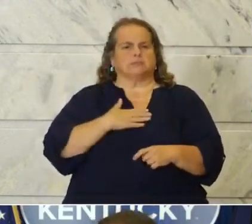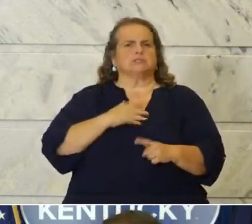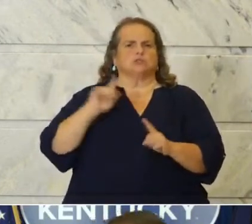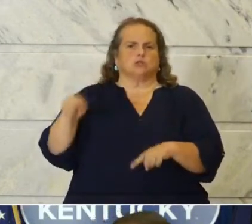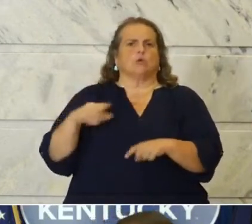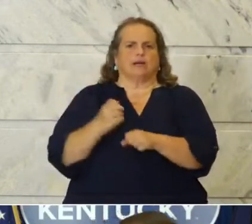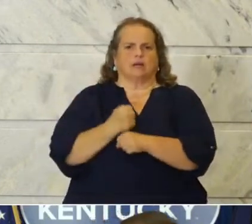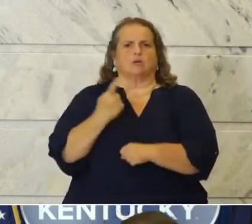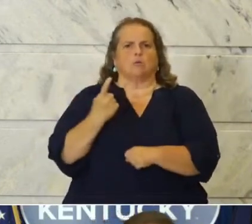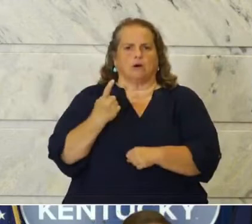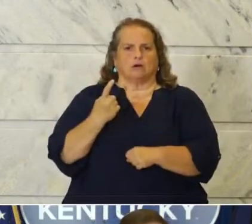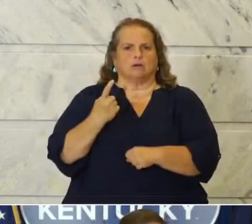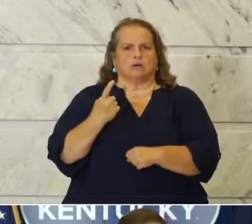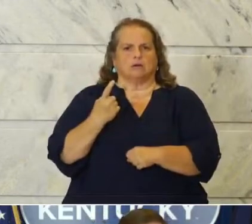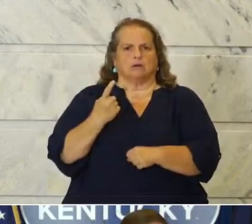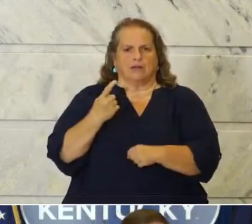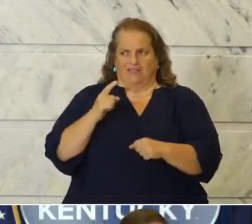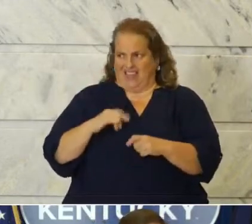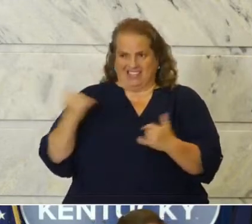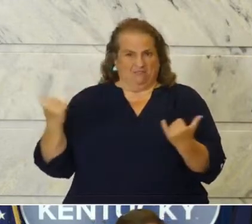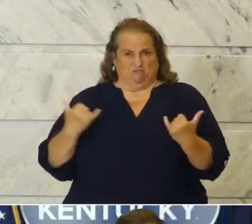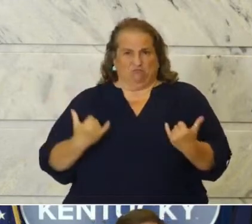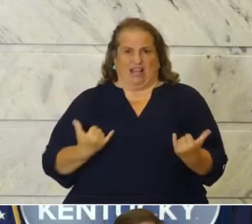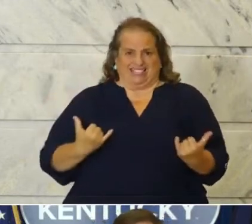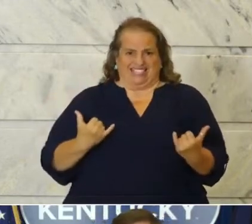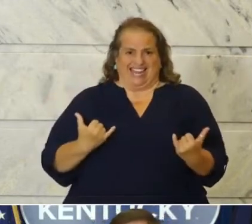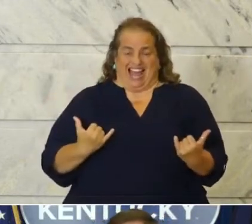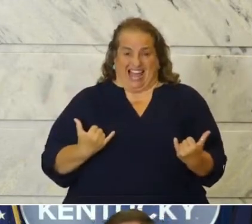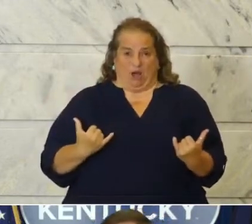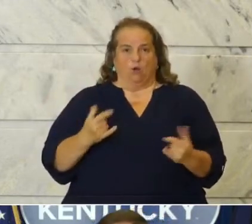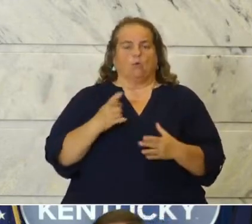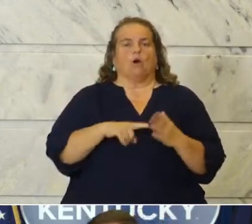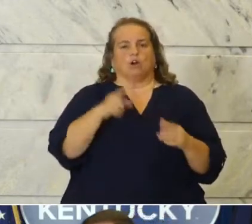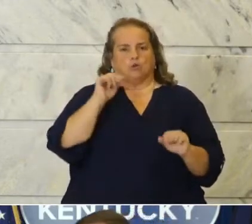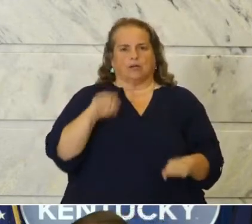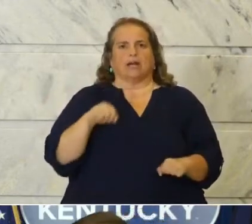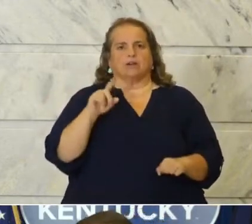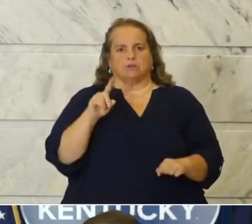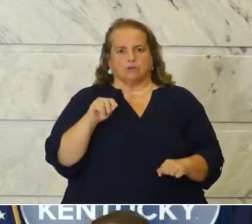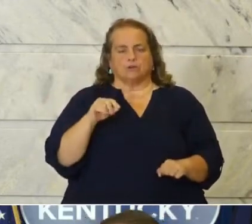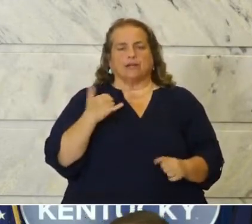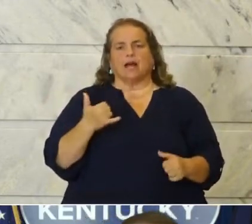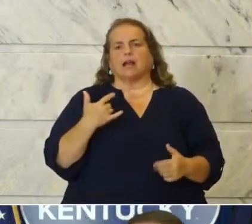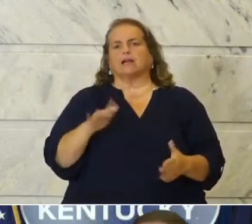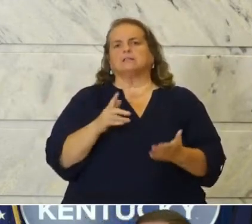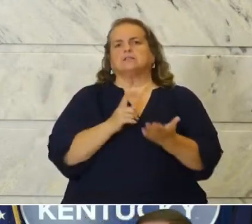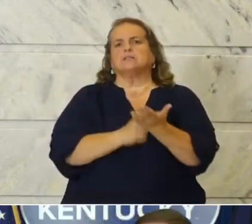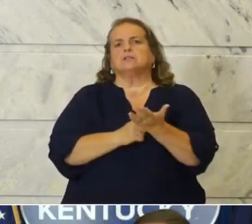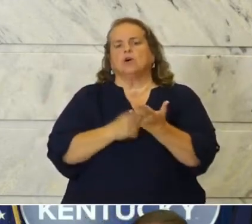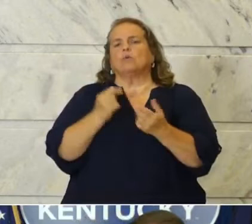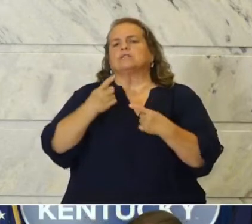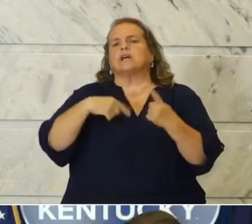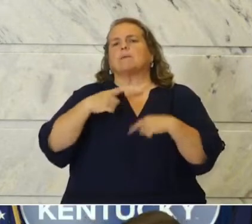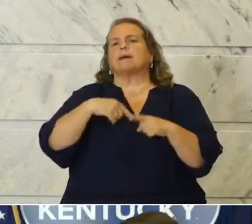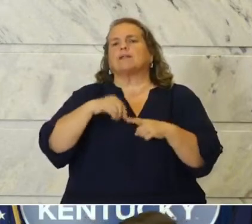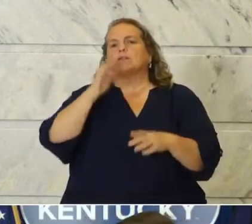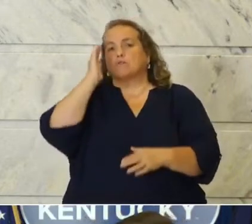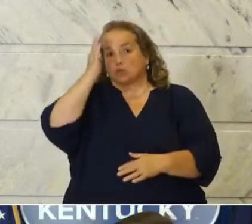one. So this is the present. This is as of today what you can do. Now let's talk a little bit about what's coming in the future.